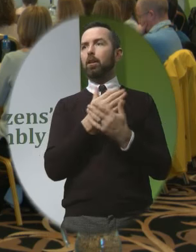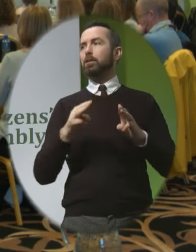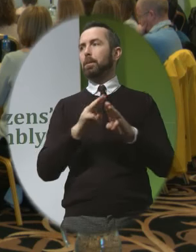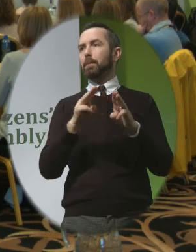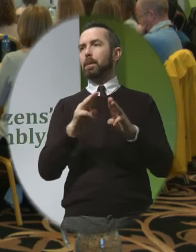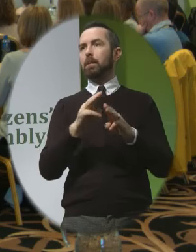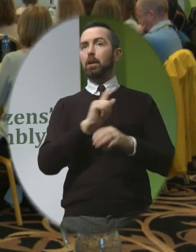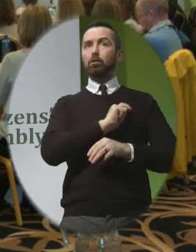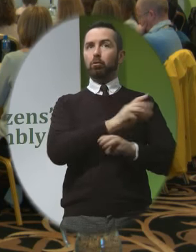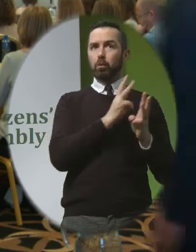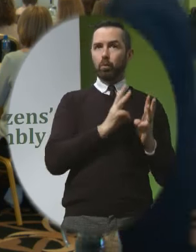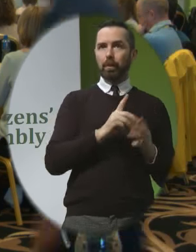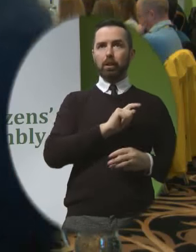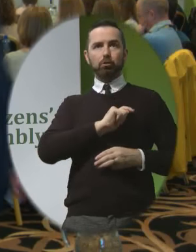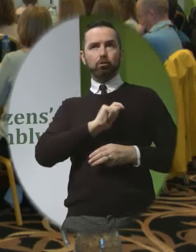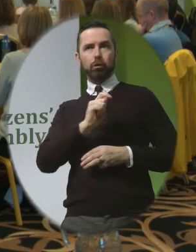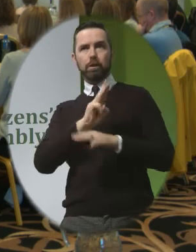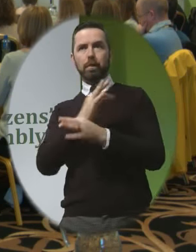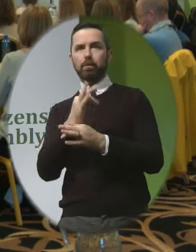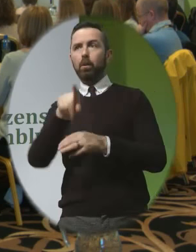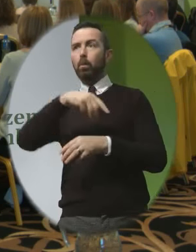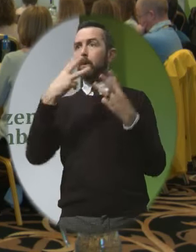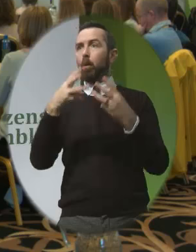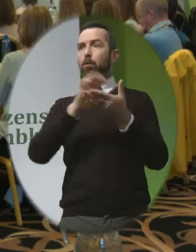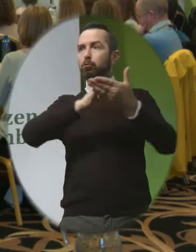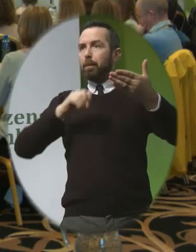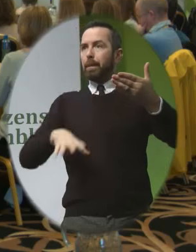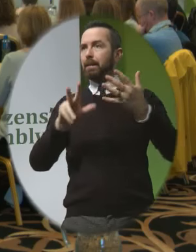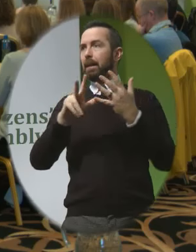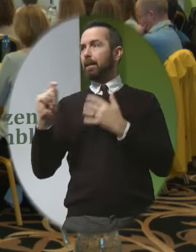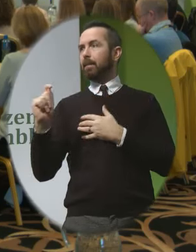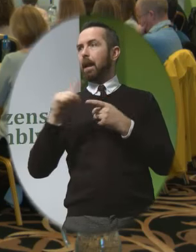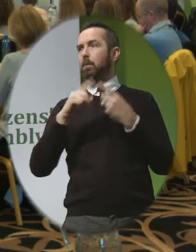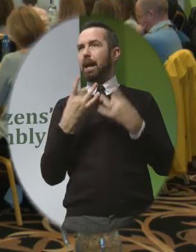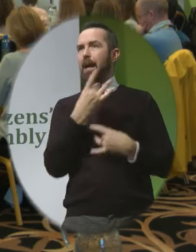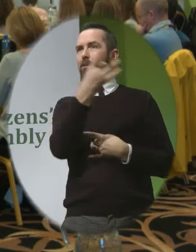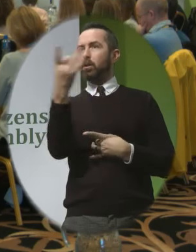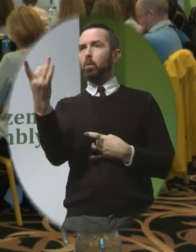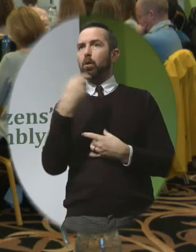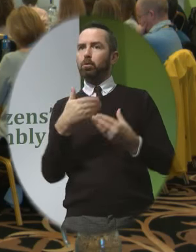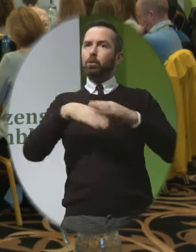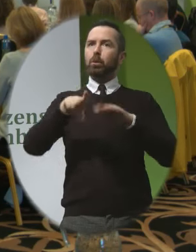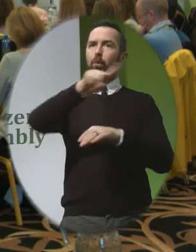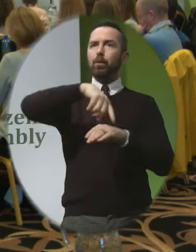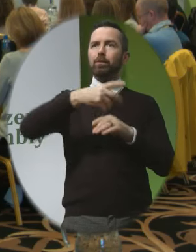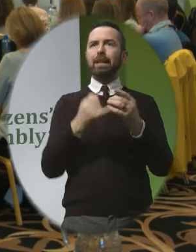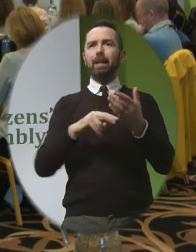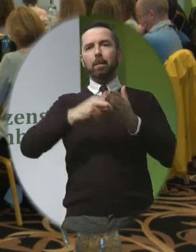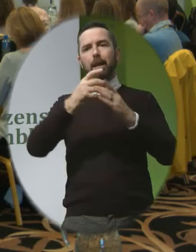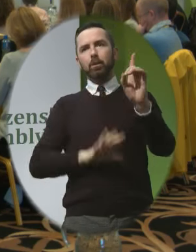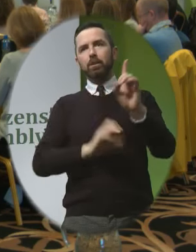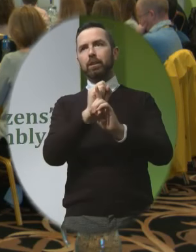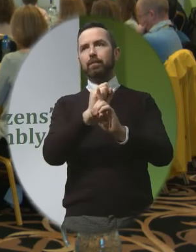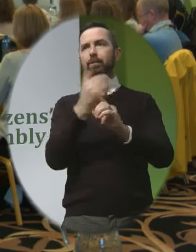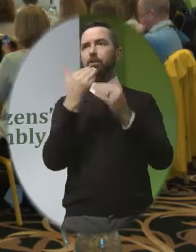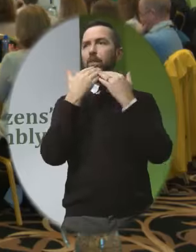trust parents we want to repeal the eighth amendment and we ask each and every one of you to join with us and our aim to achieve that thank you for your